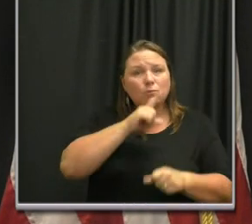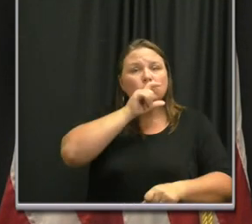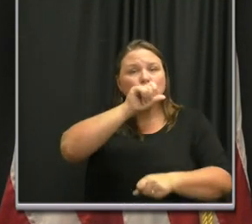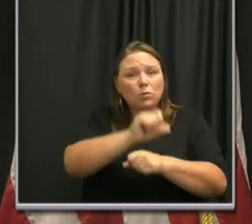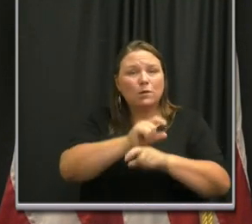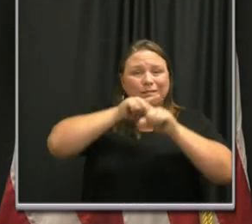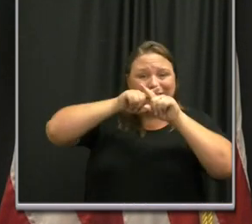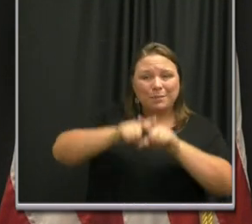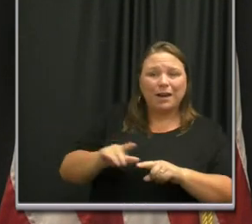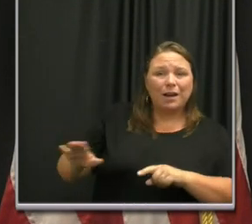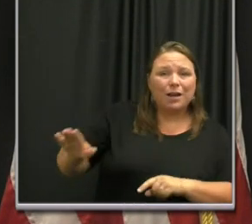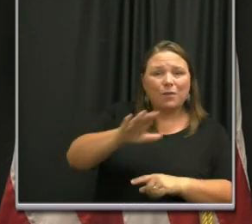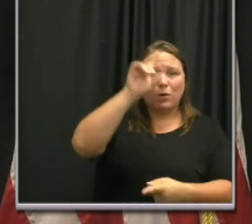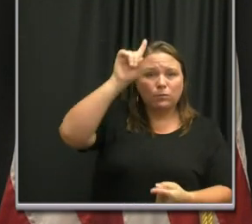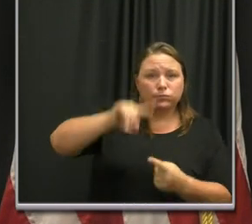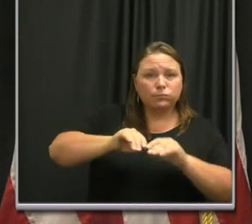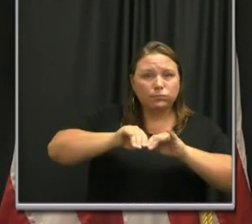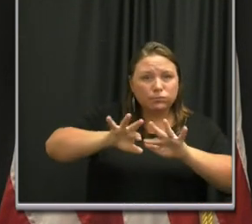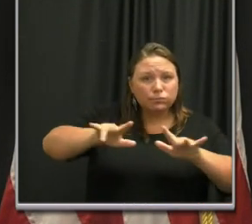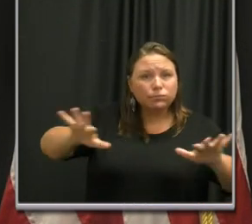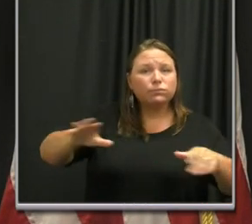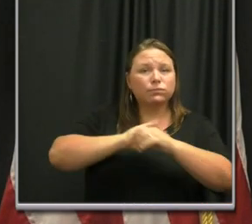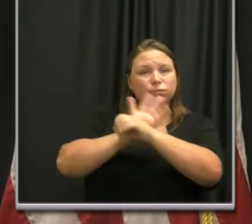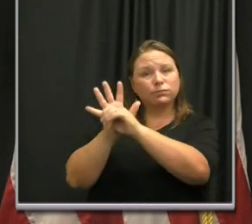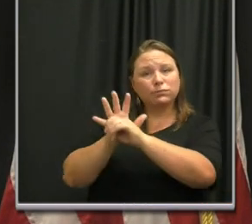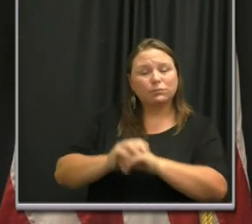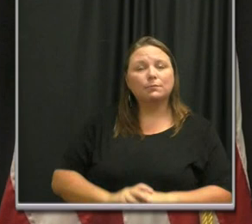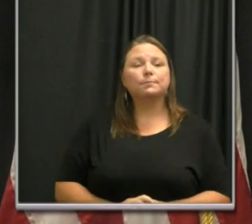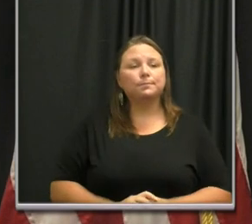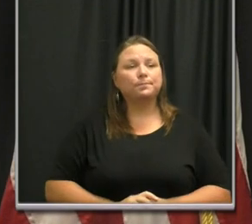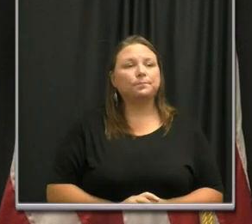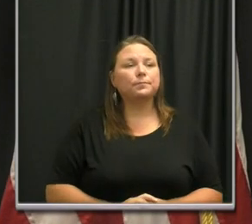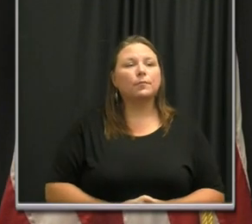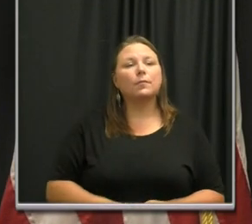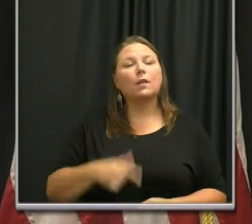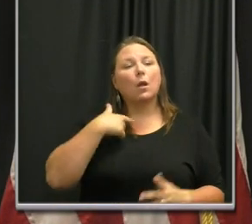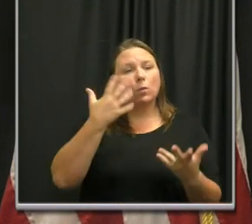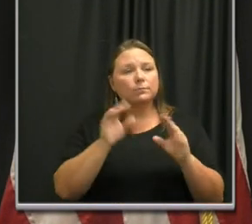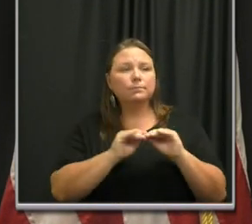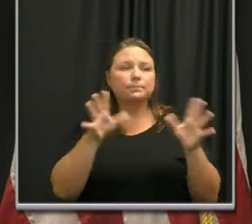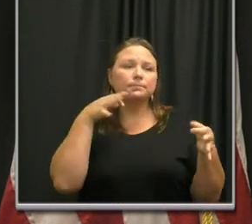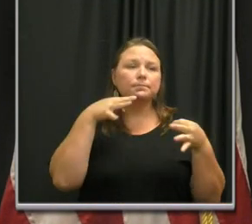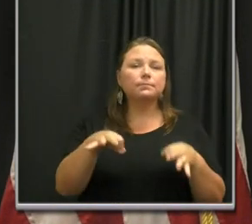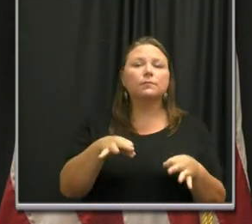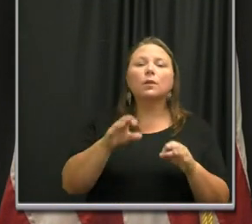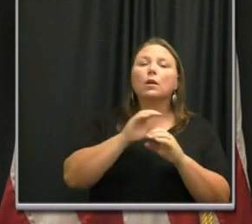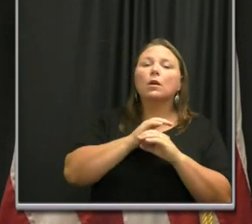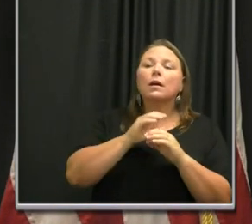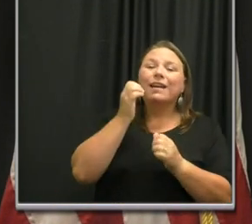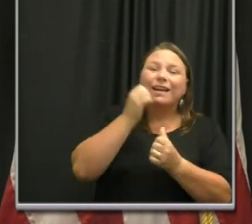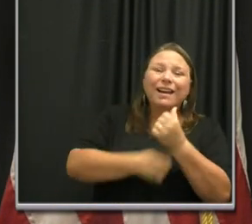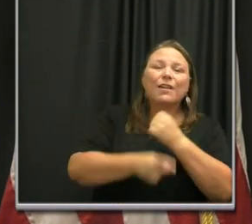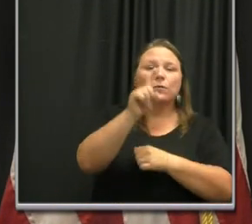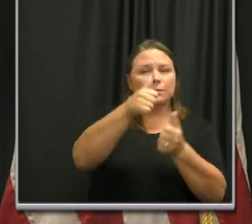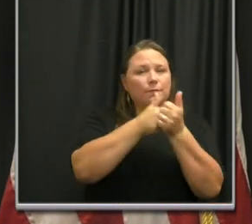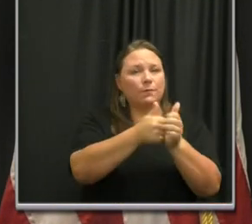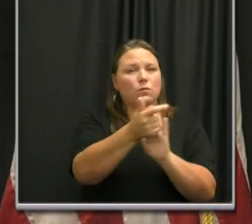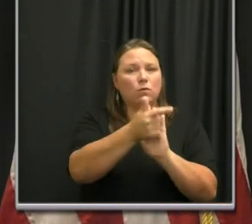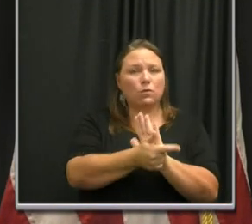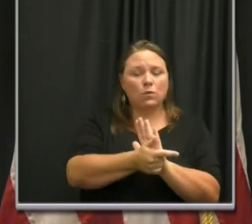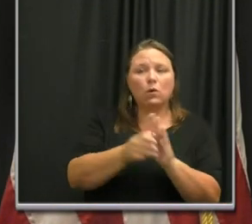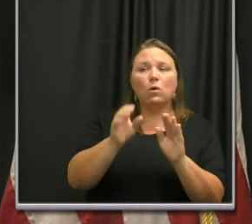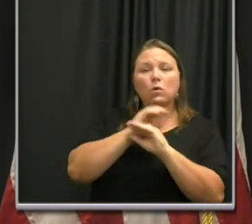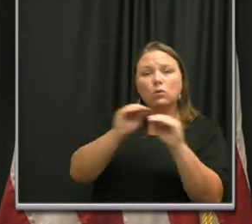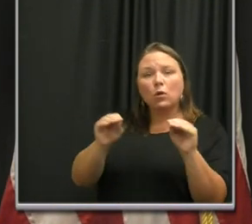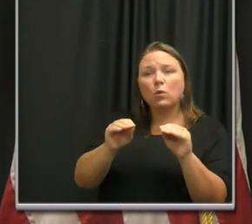depend on flattening the curve of the coronavirus. Let me be clear. No one is above the law, and no one is exempt